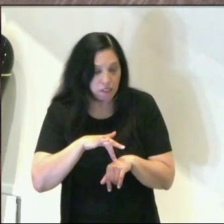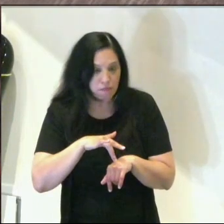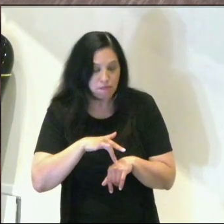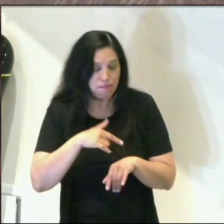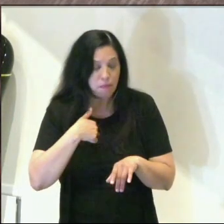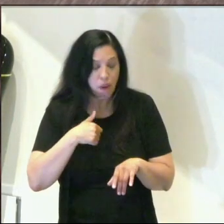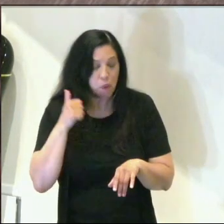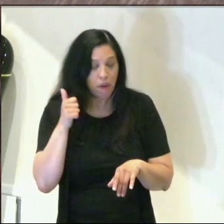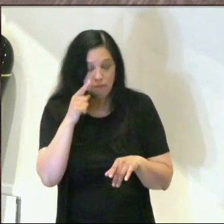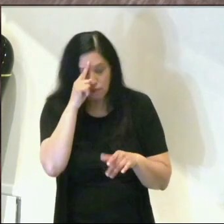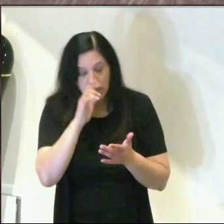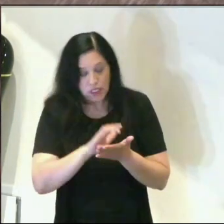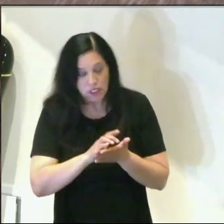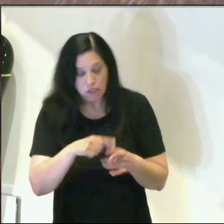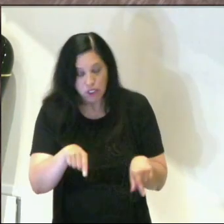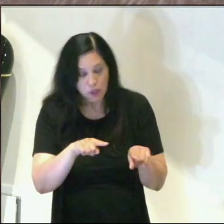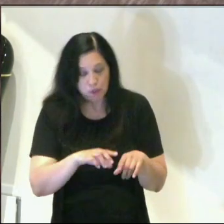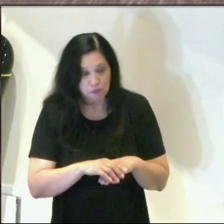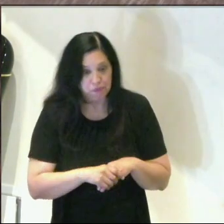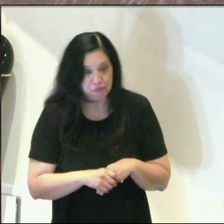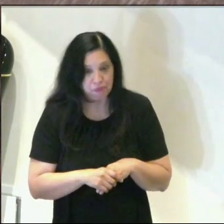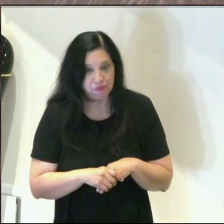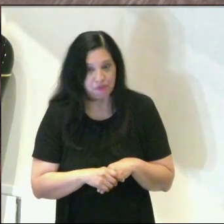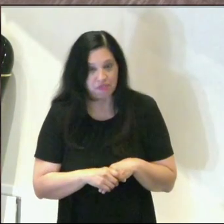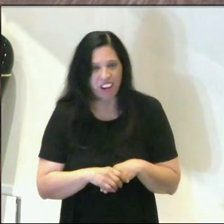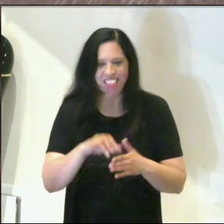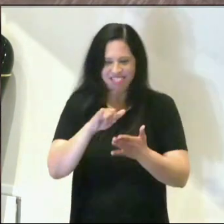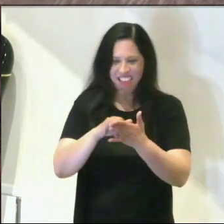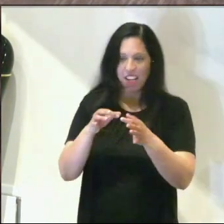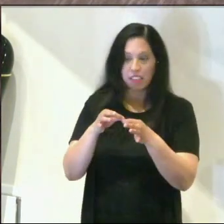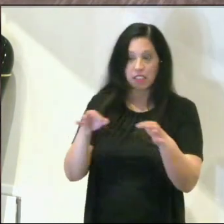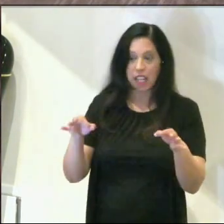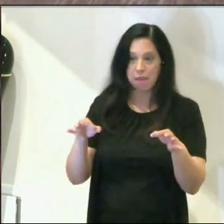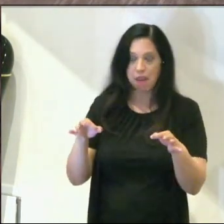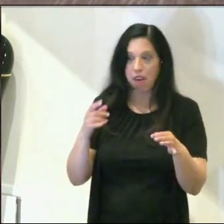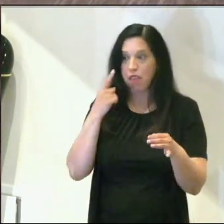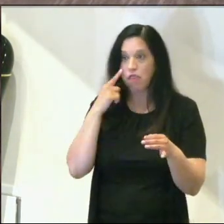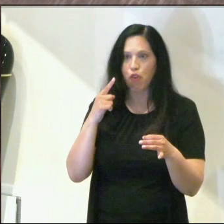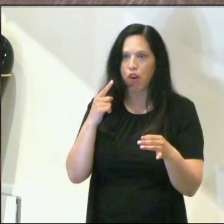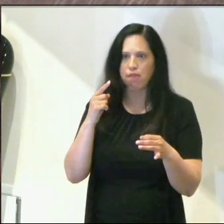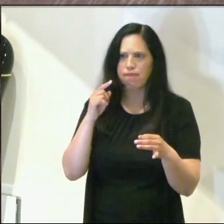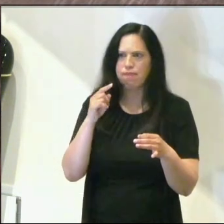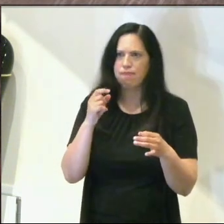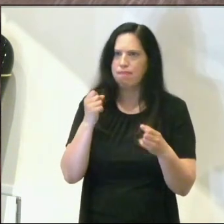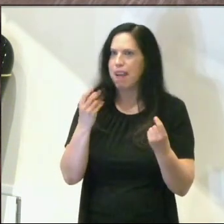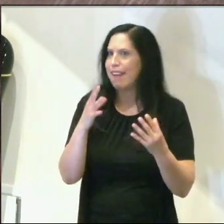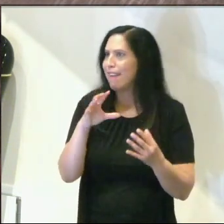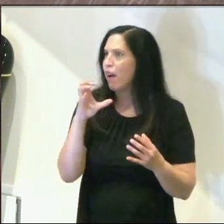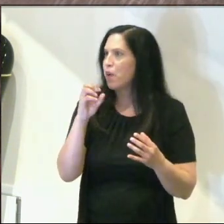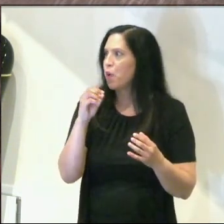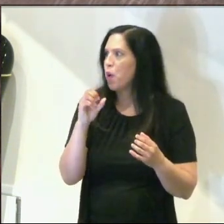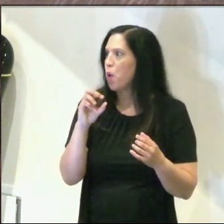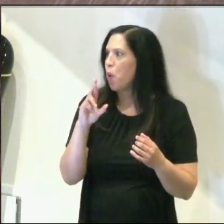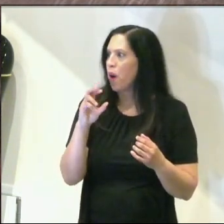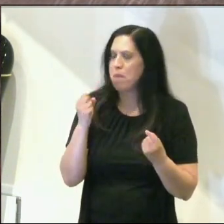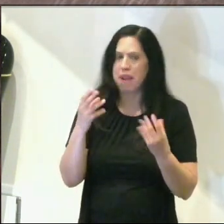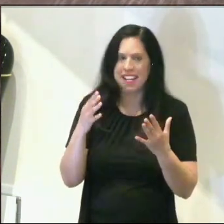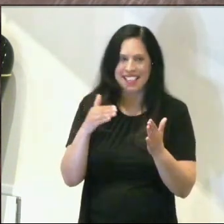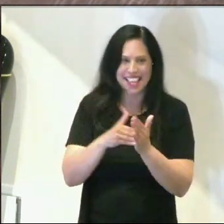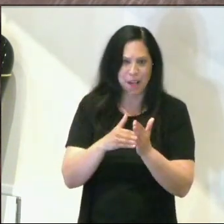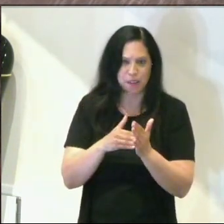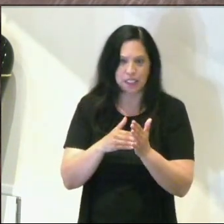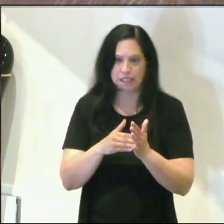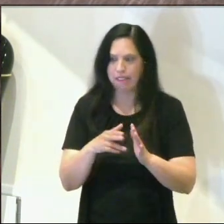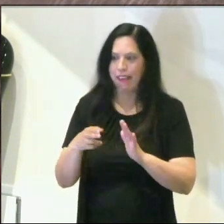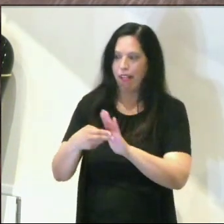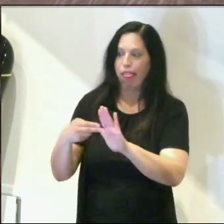I don't believe you. And because of that statement, for hundreds or perhaps thousands of years, I don't know who the first pastor was a thousand years ago that stuck the